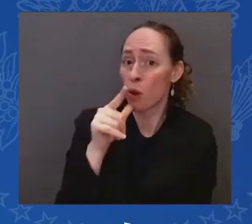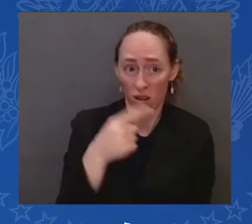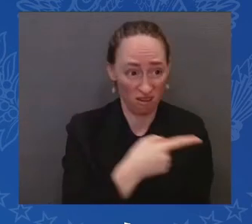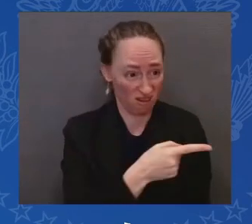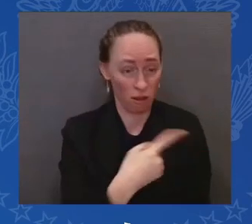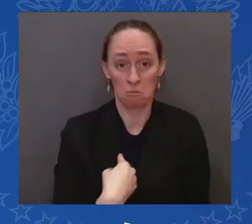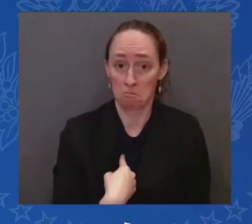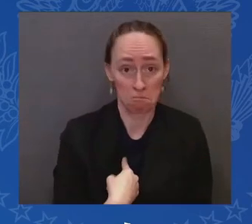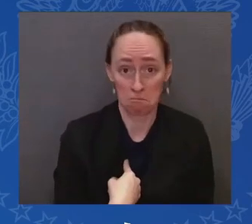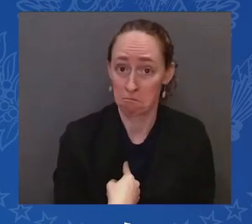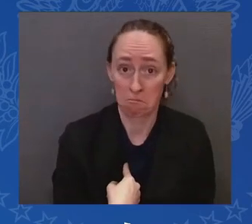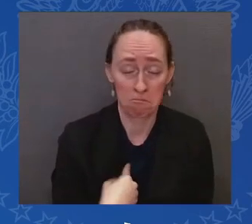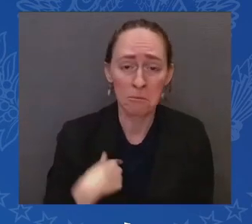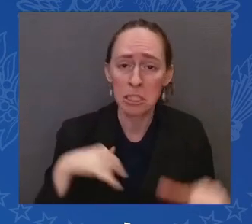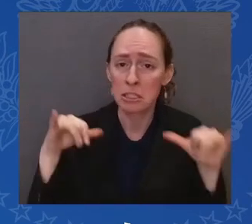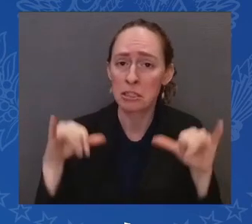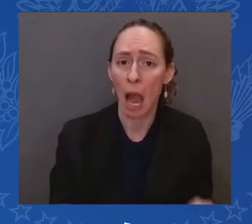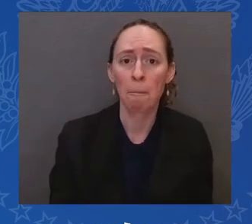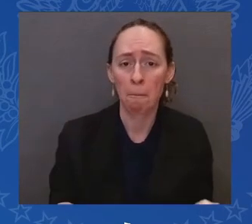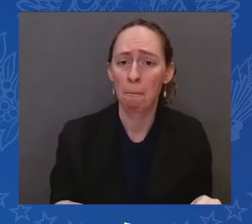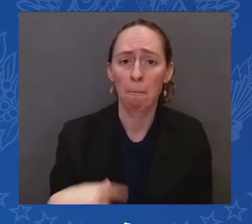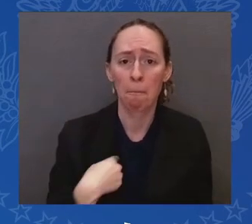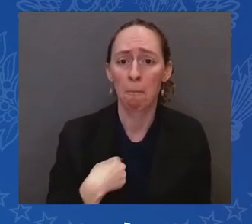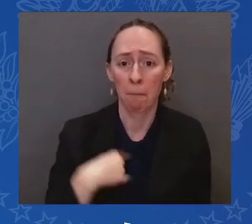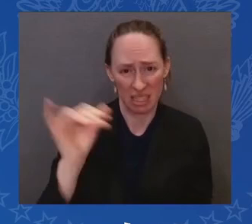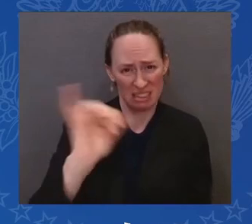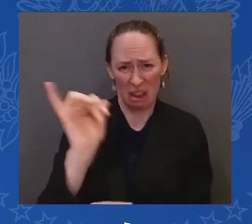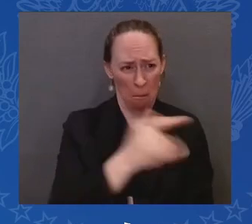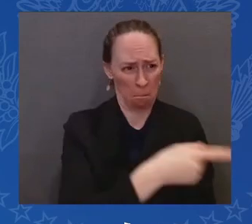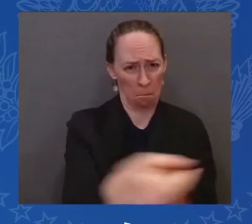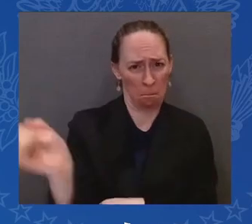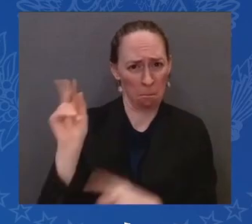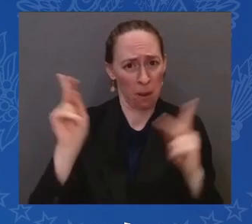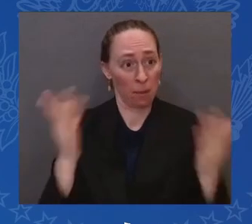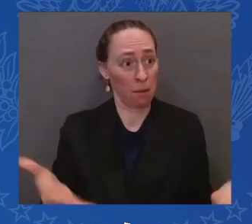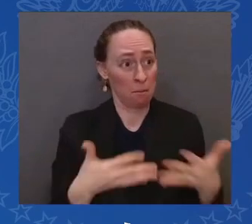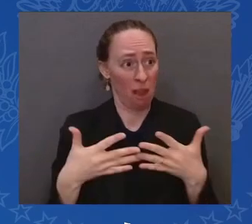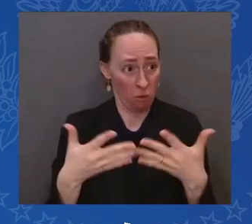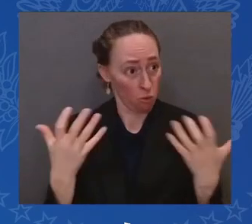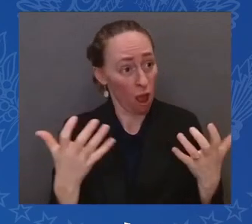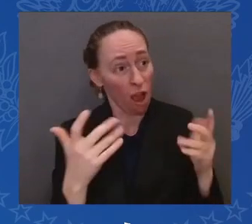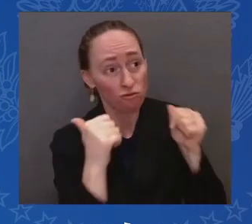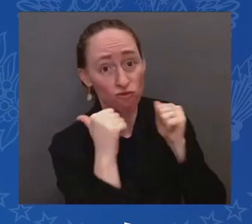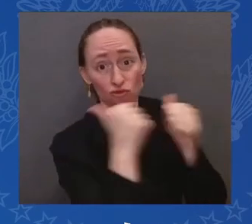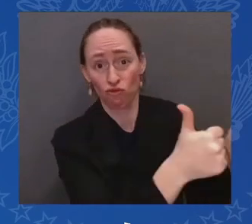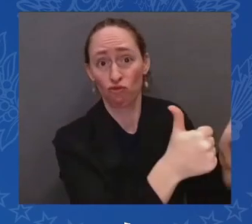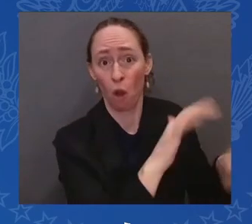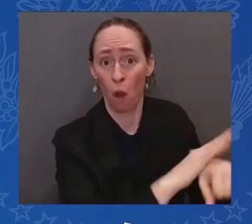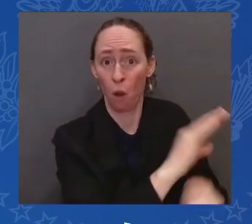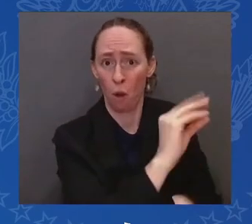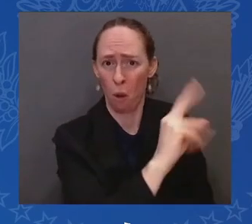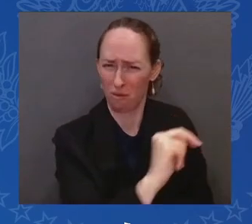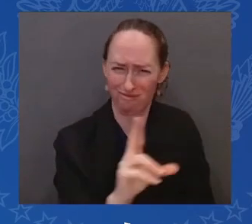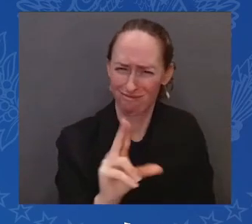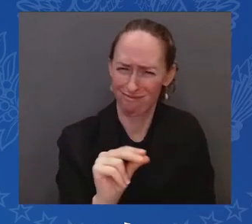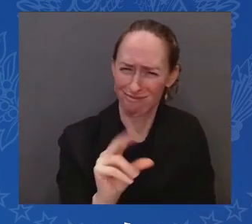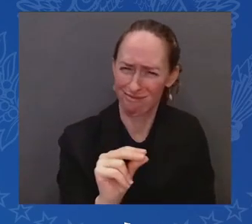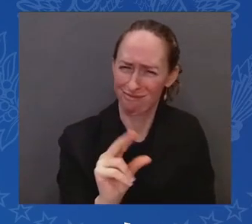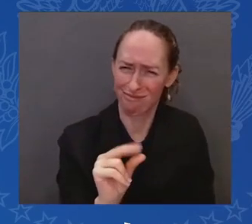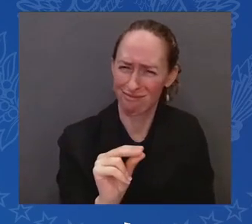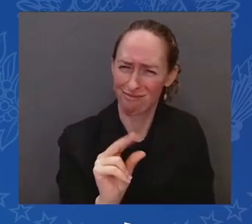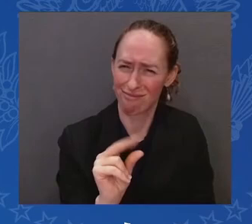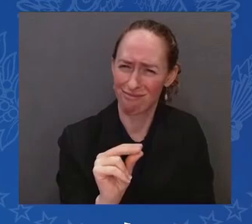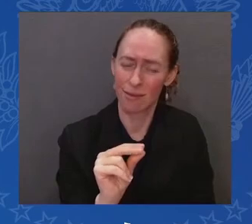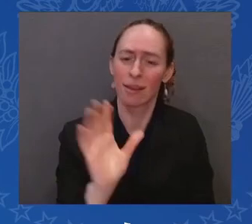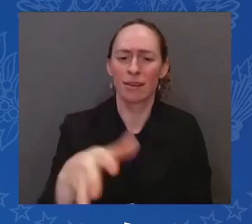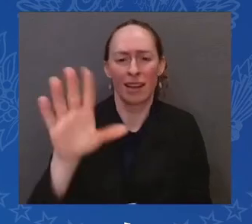If Putin takes Ukraine, he won't stop there. It's important to see the long run here. He's going to keep going. He's made